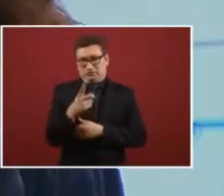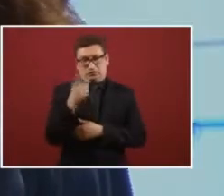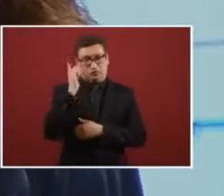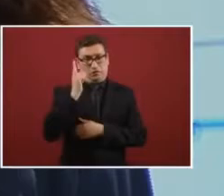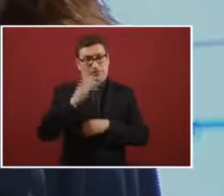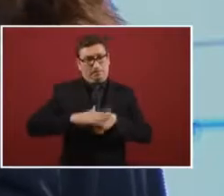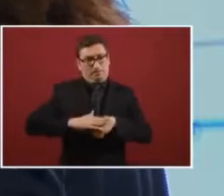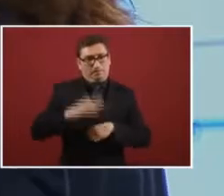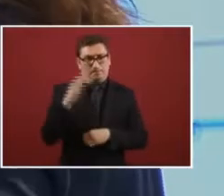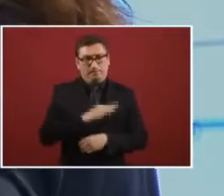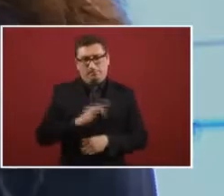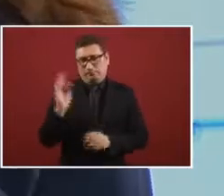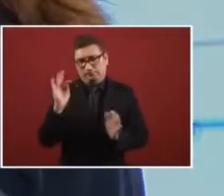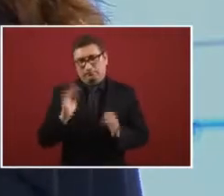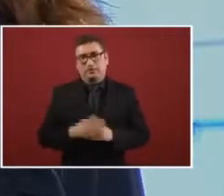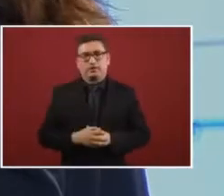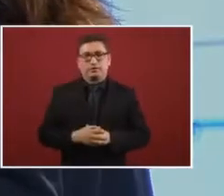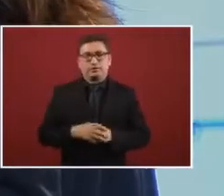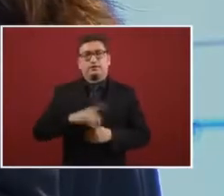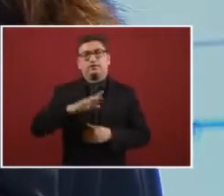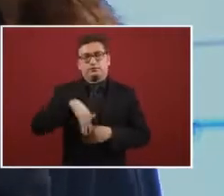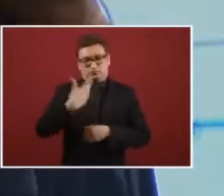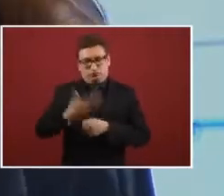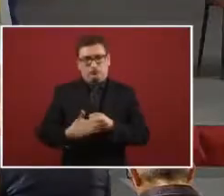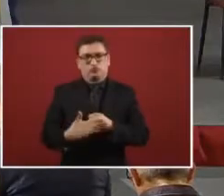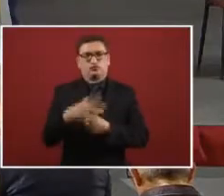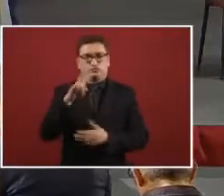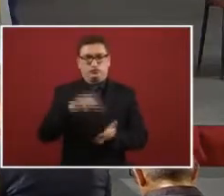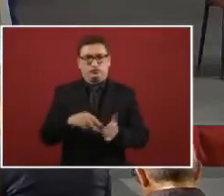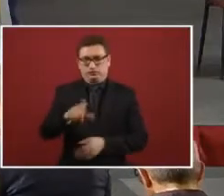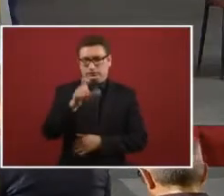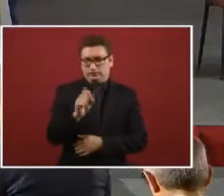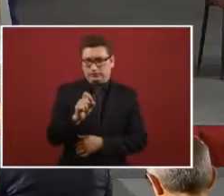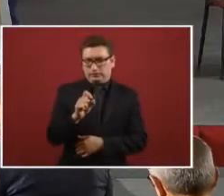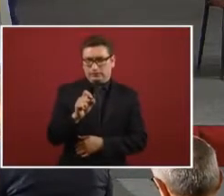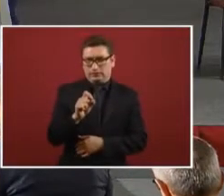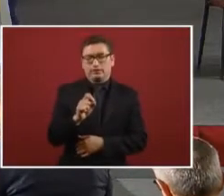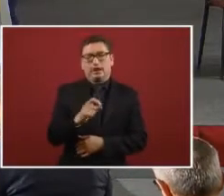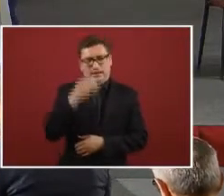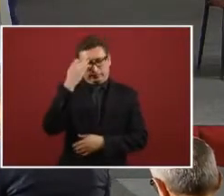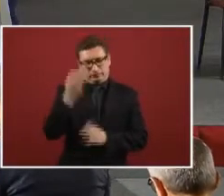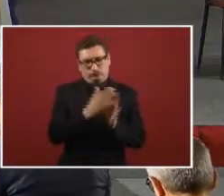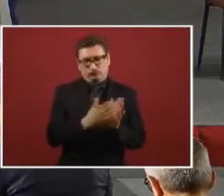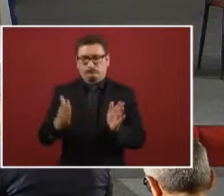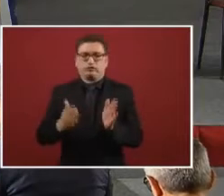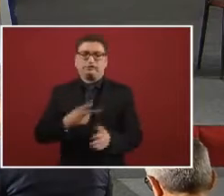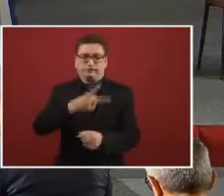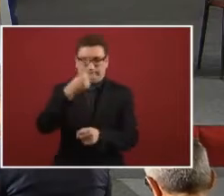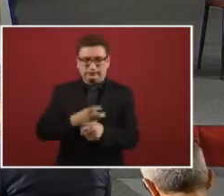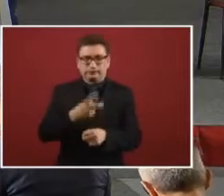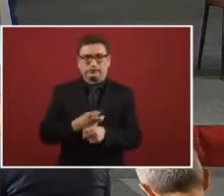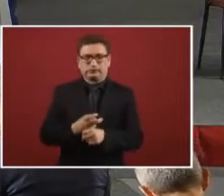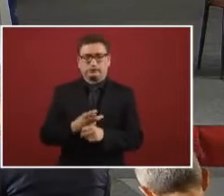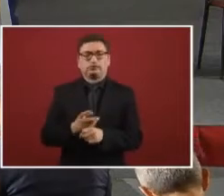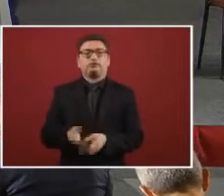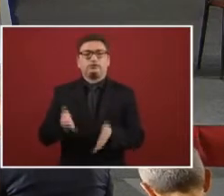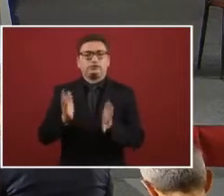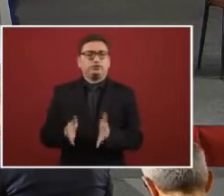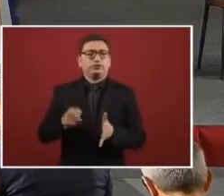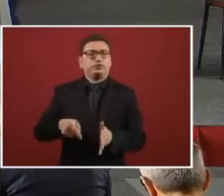end of December hopefully more if we could and then by the year of 220 we'll come to the second phase of